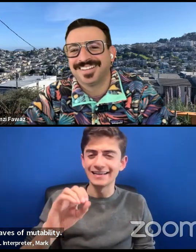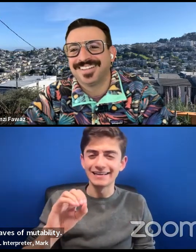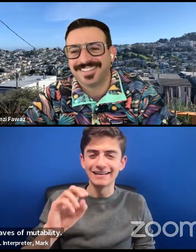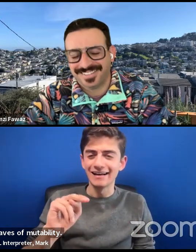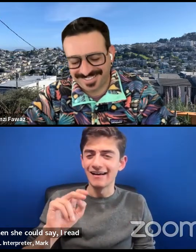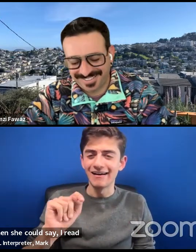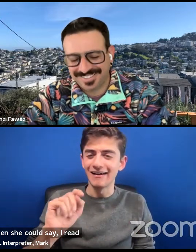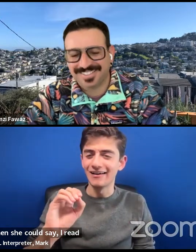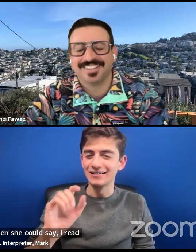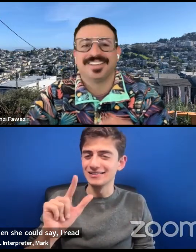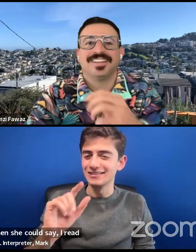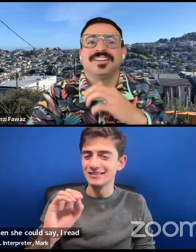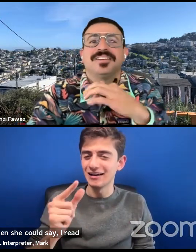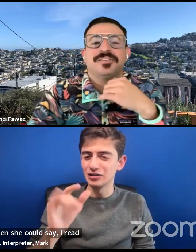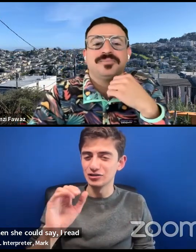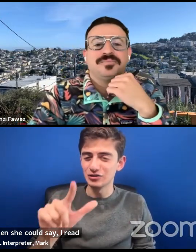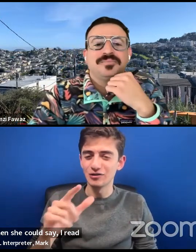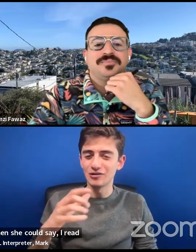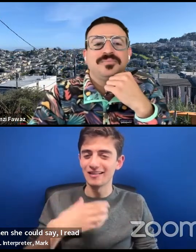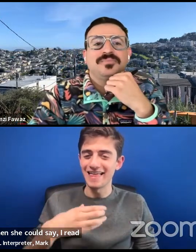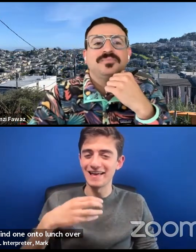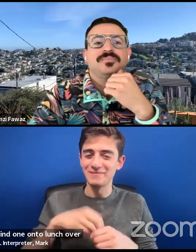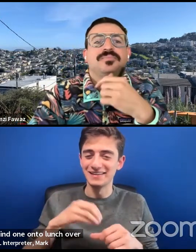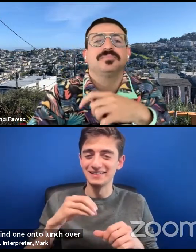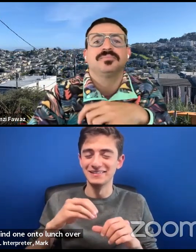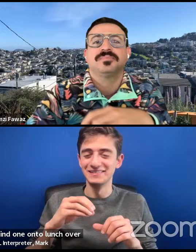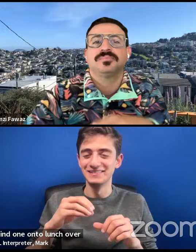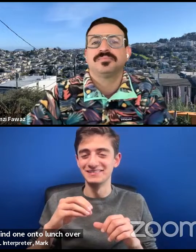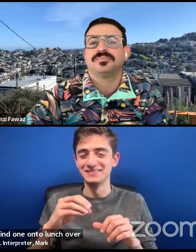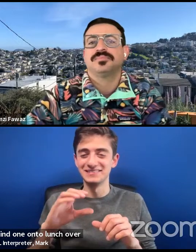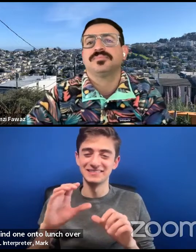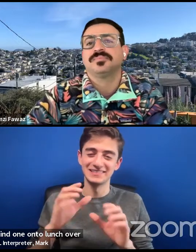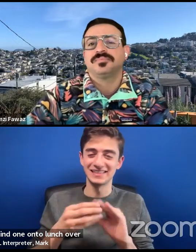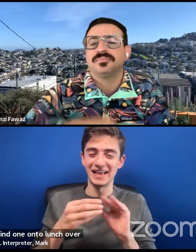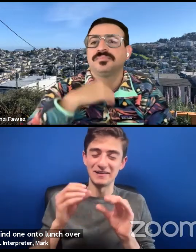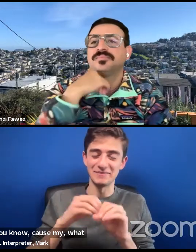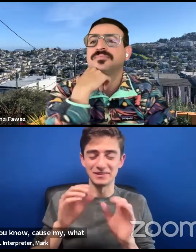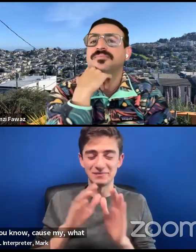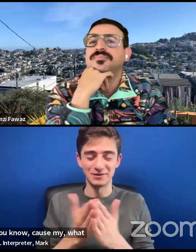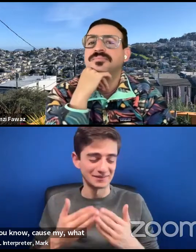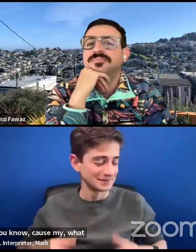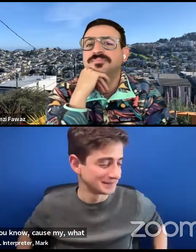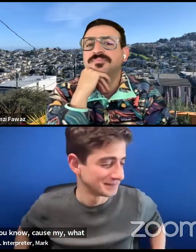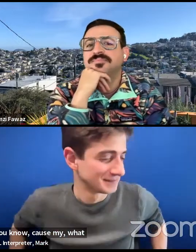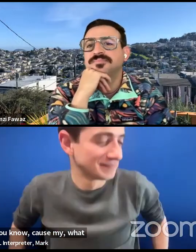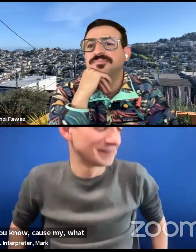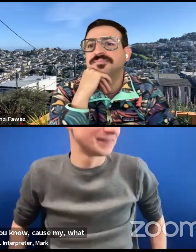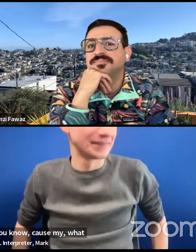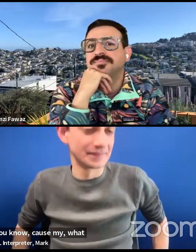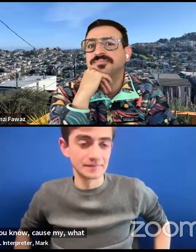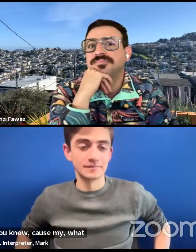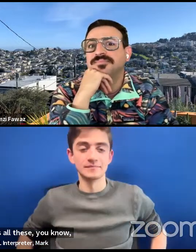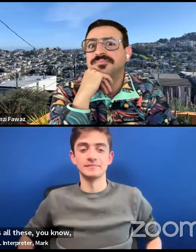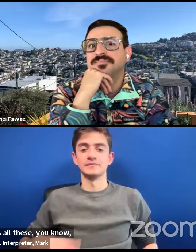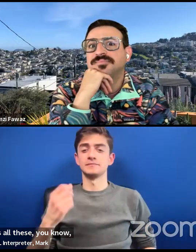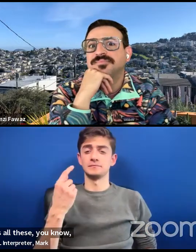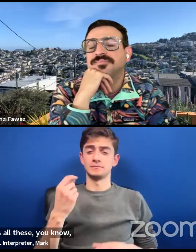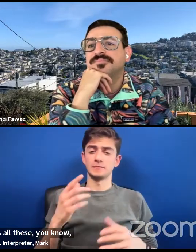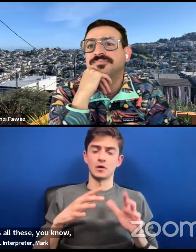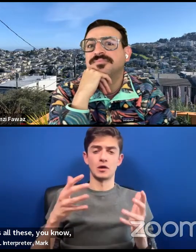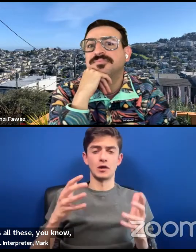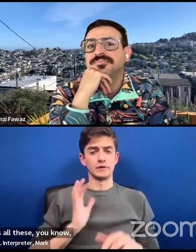you know, because my, my, what I kind of think is that there's all these, you know, there's all these trans 101